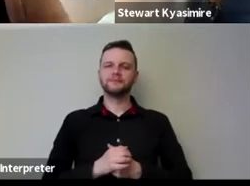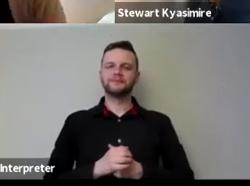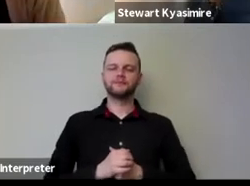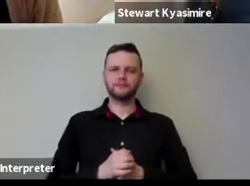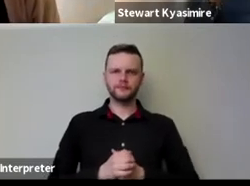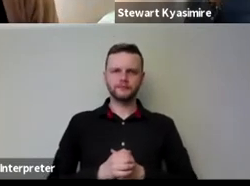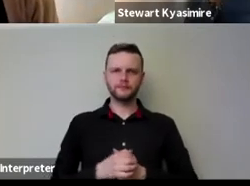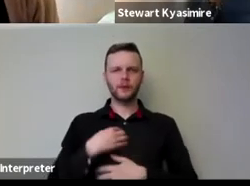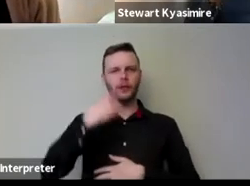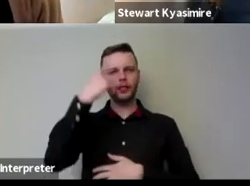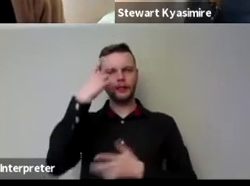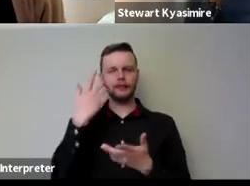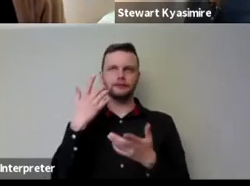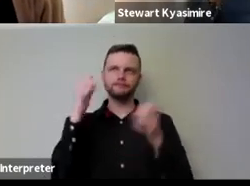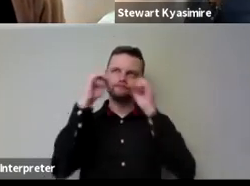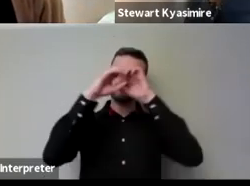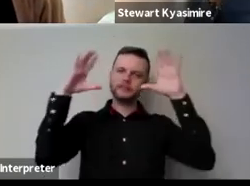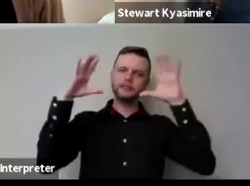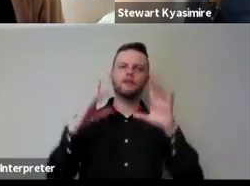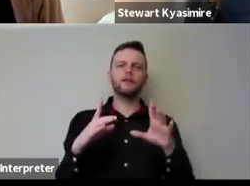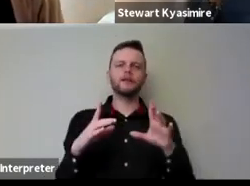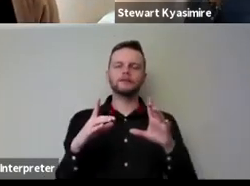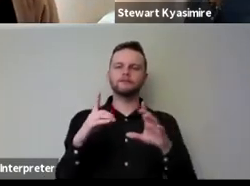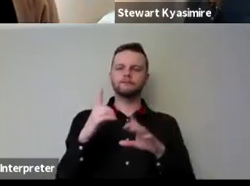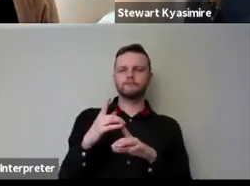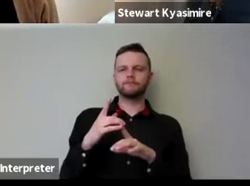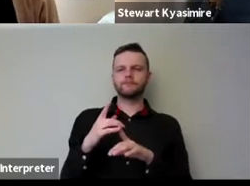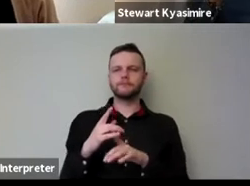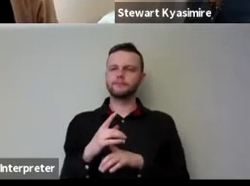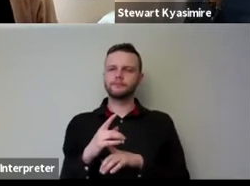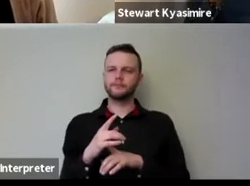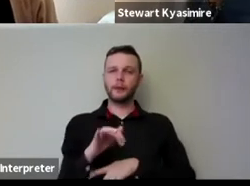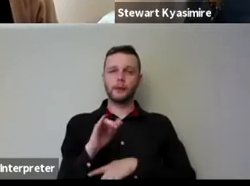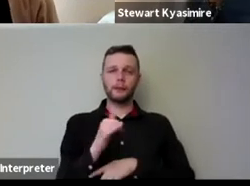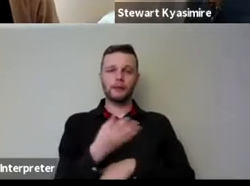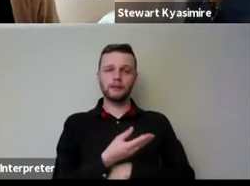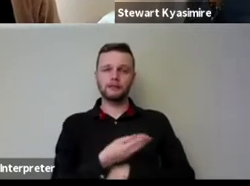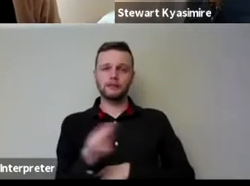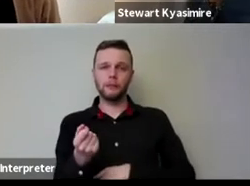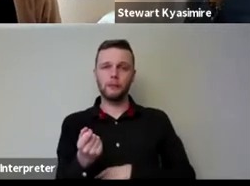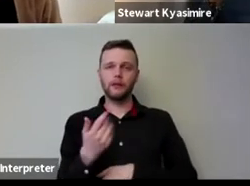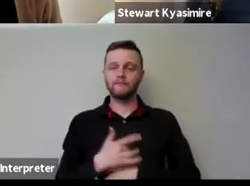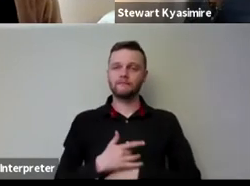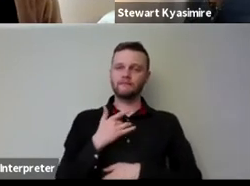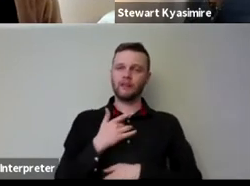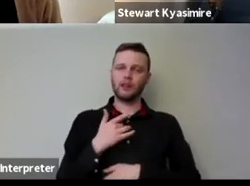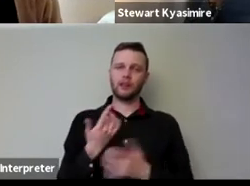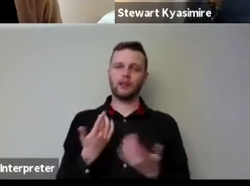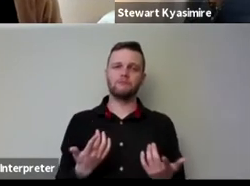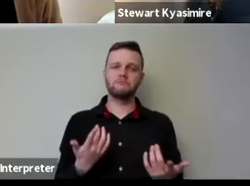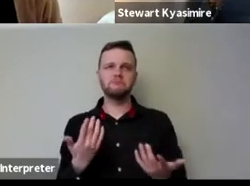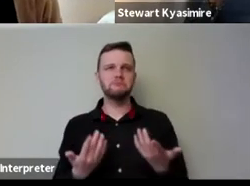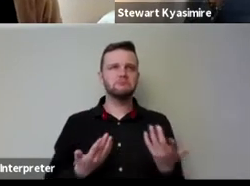but in a sense this idea of the kind of um well this notion that maybe maybe some of us have felt about the kind of uh